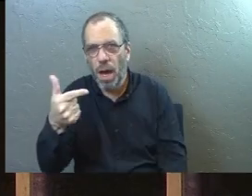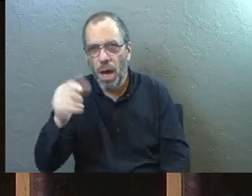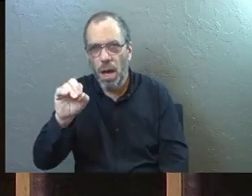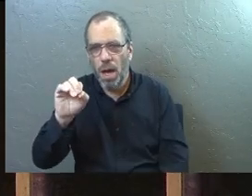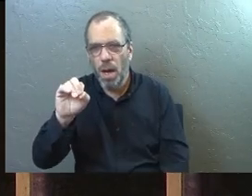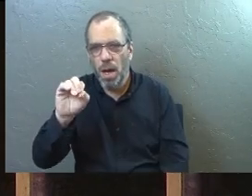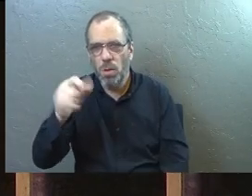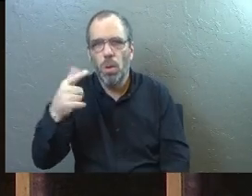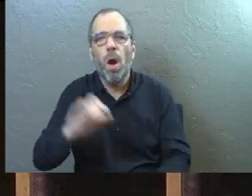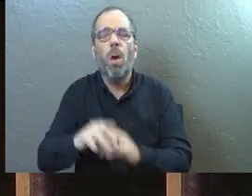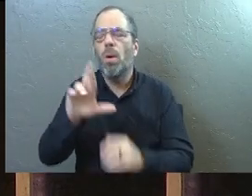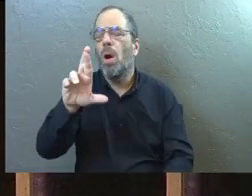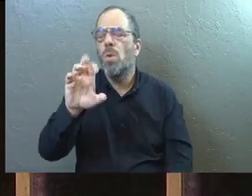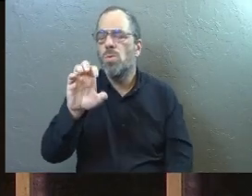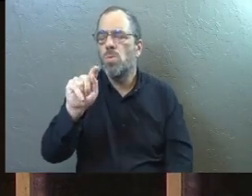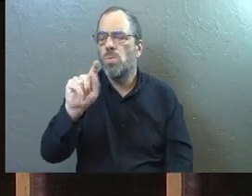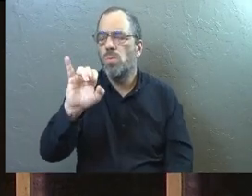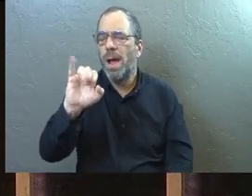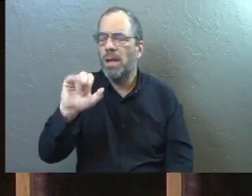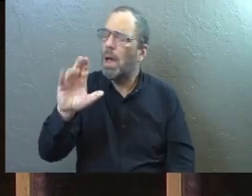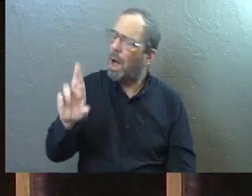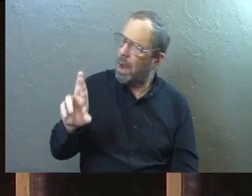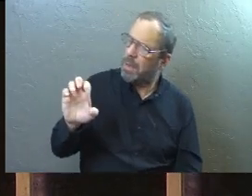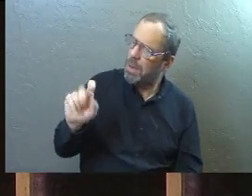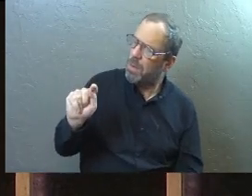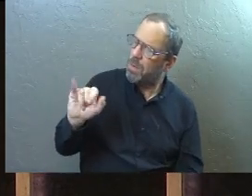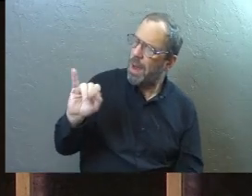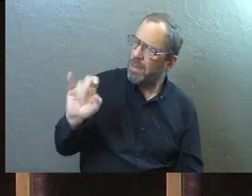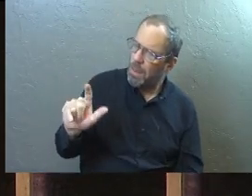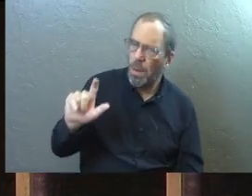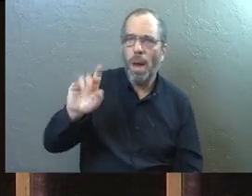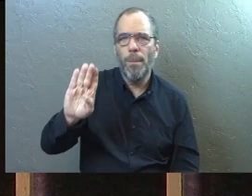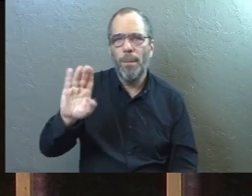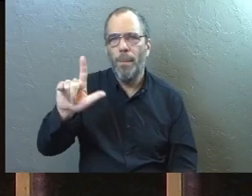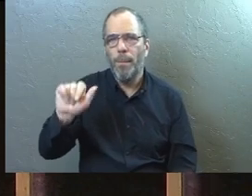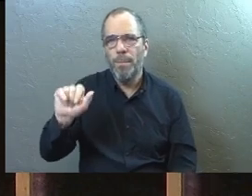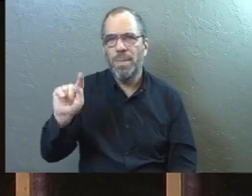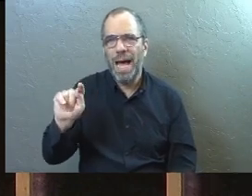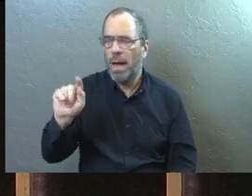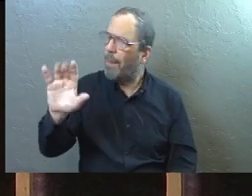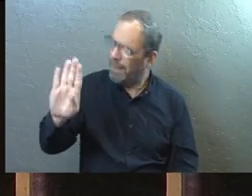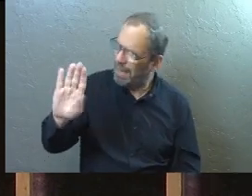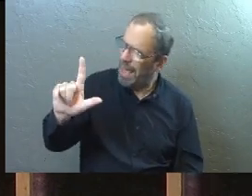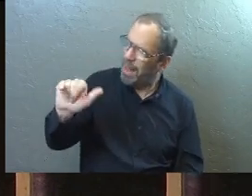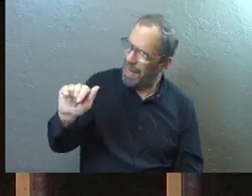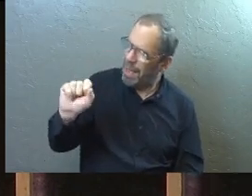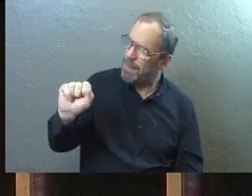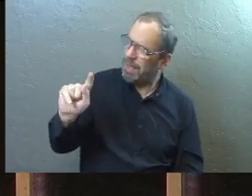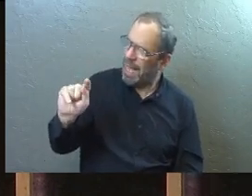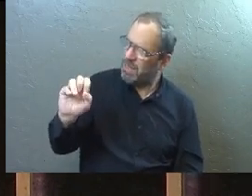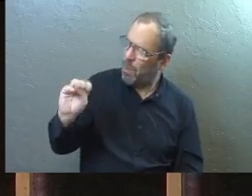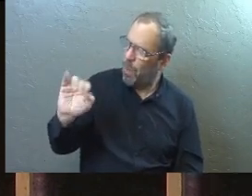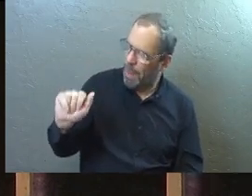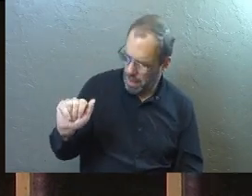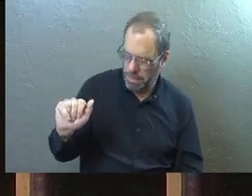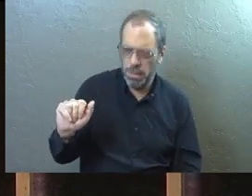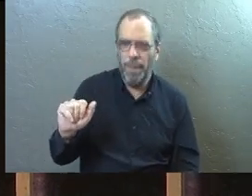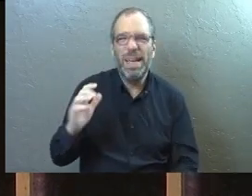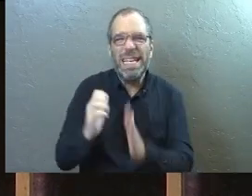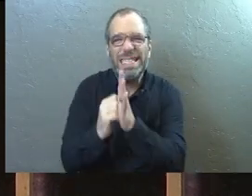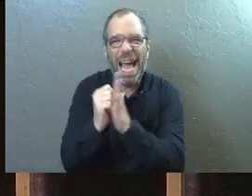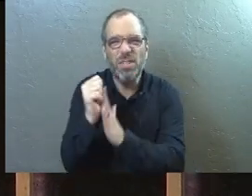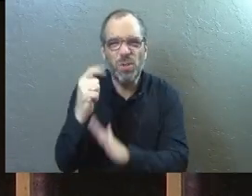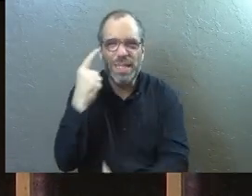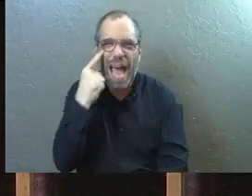of retinoblastoma because he wasn't going to make it. Cancer in the eye was too close to certain parts of the brain.